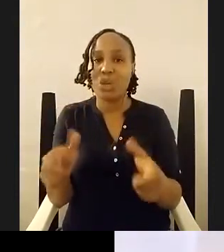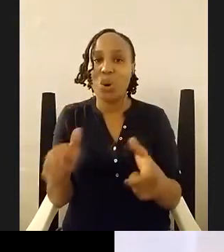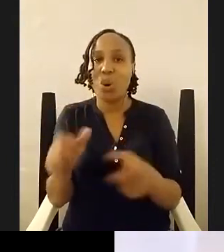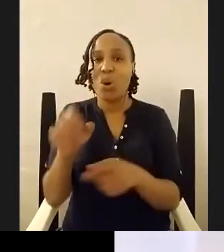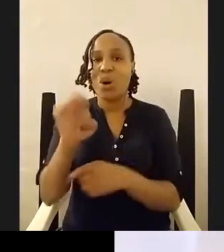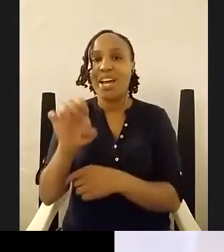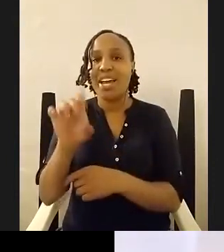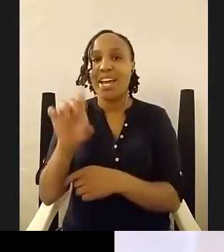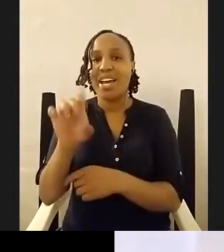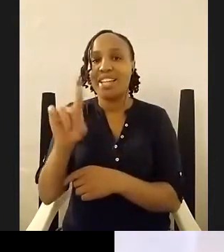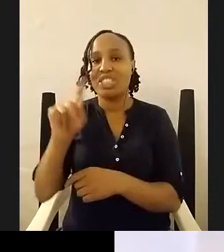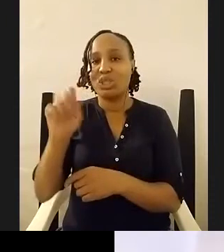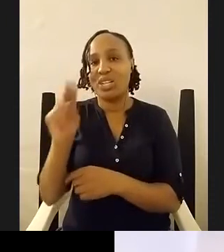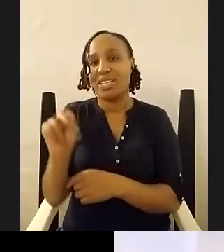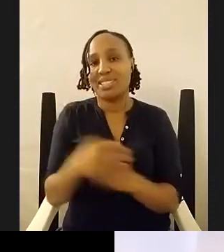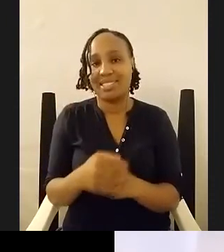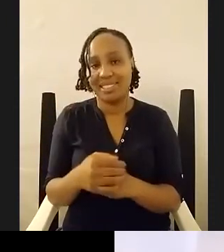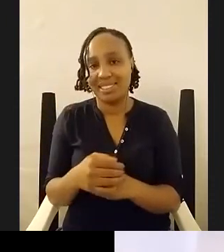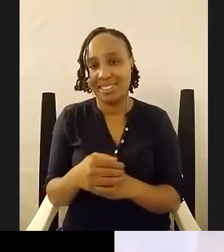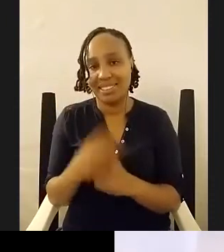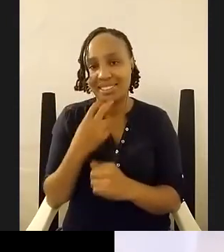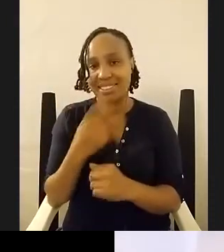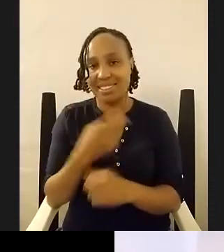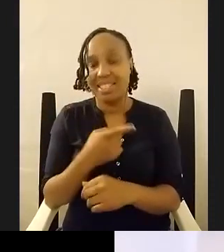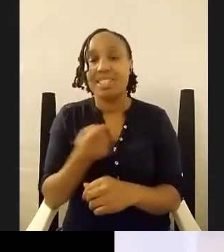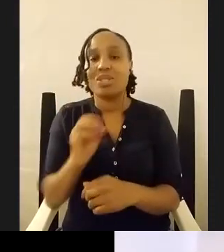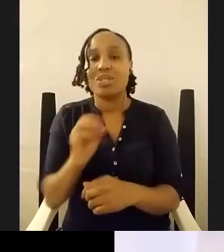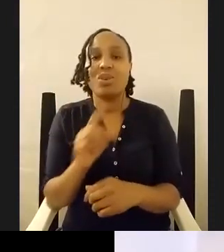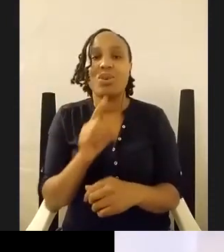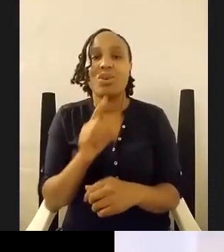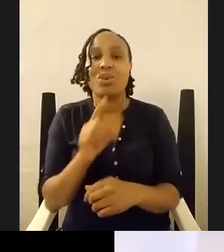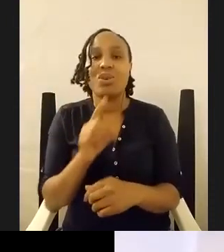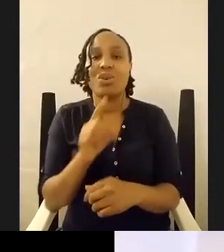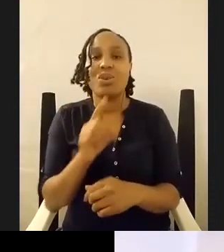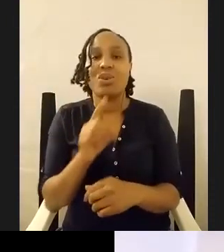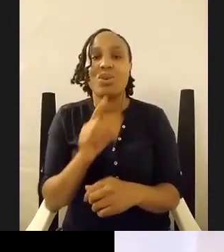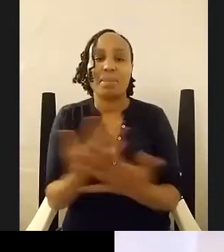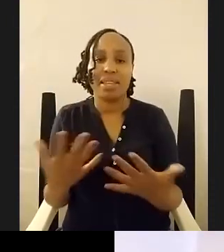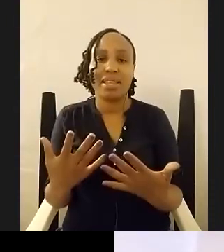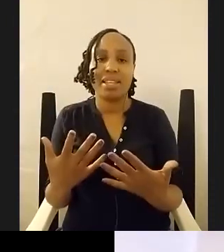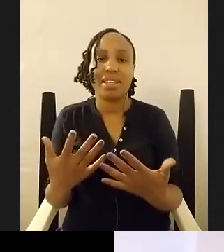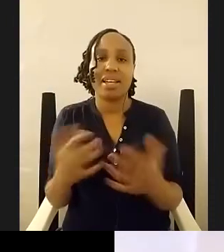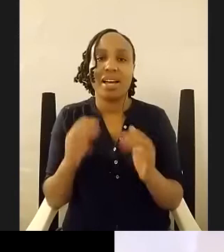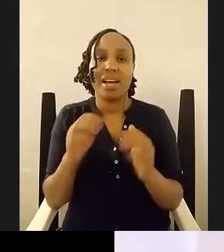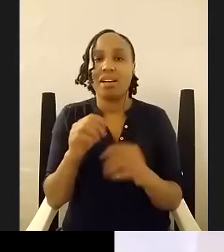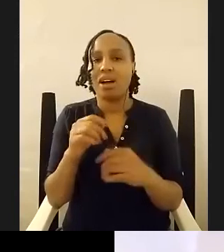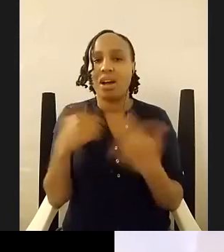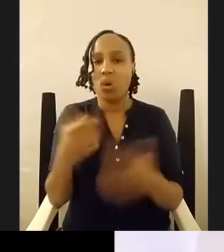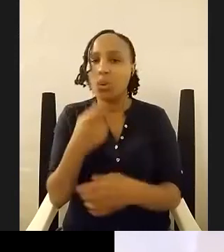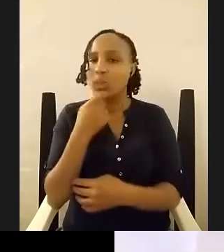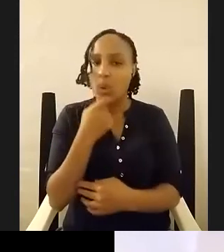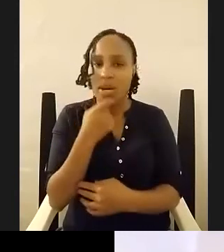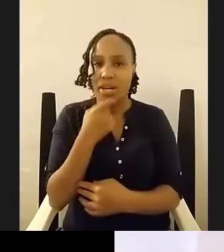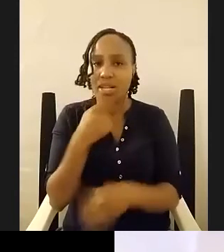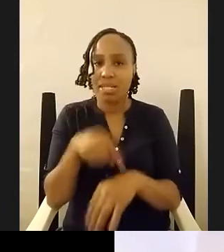i mean something something um something i kept wondering as as i was reading this is you know